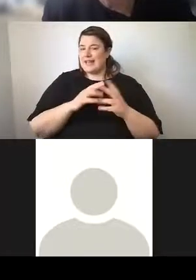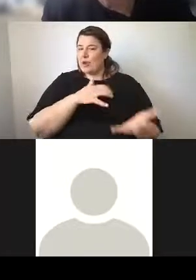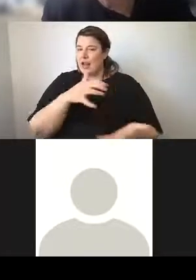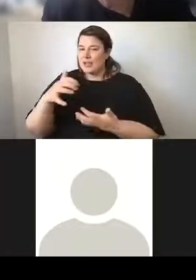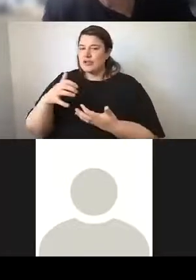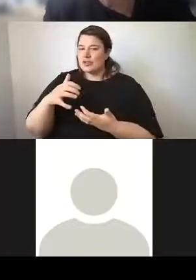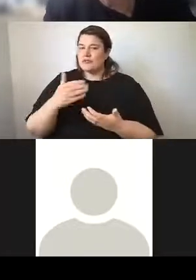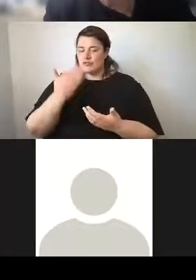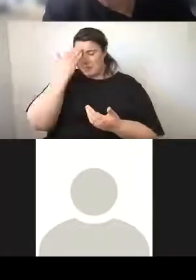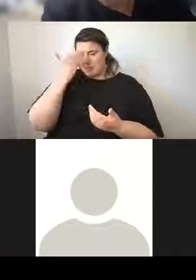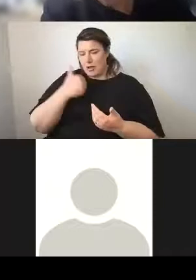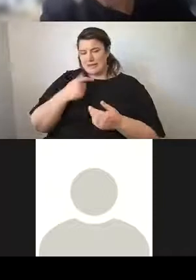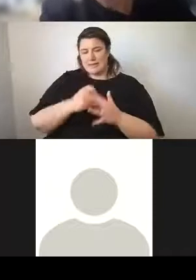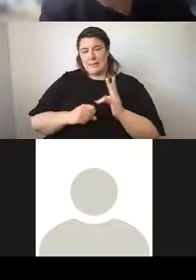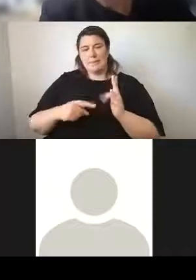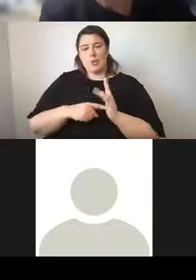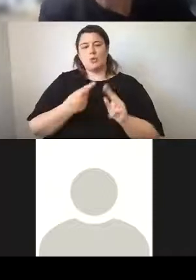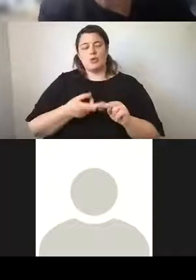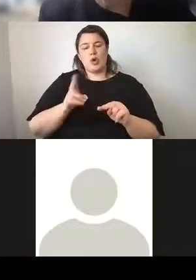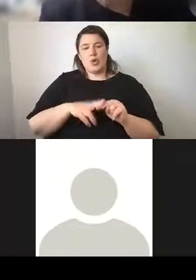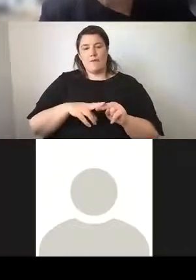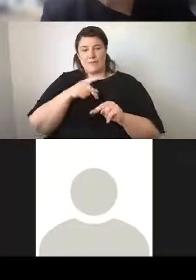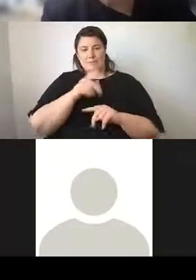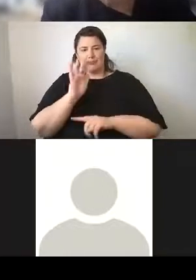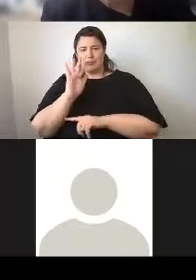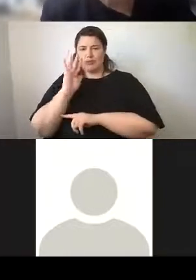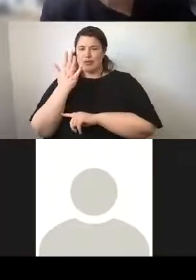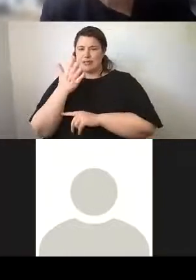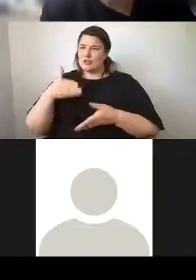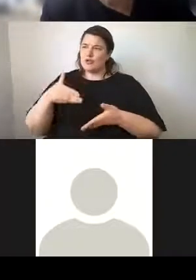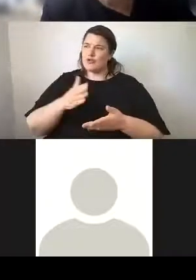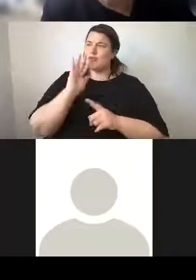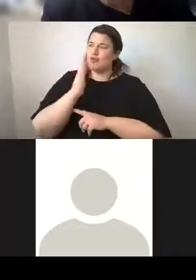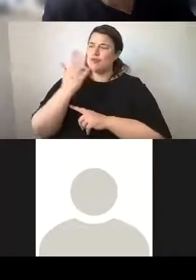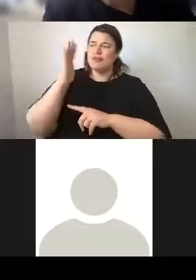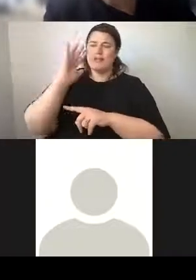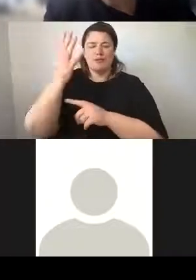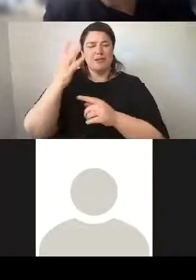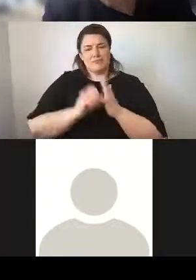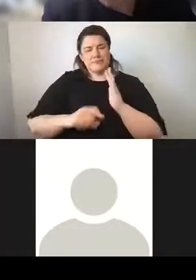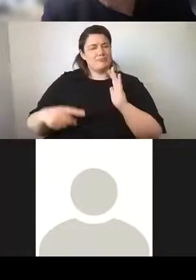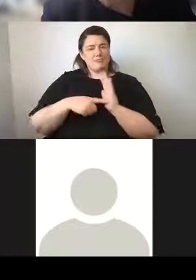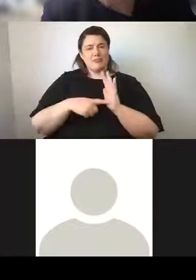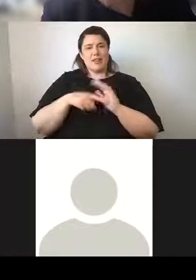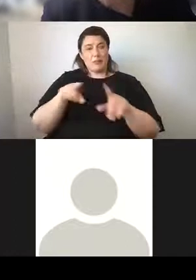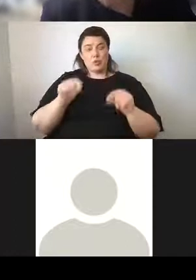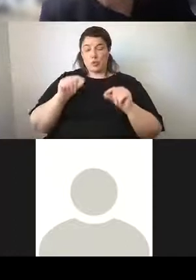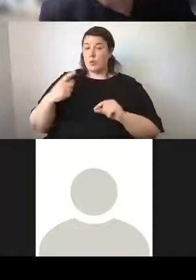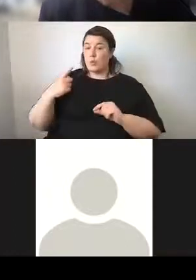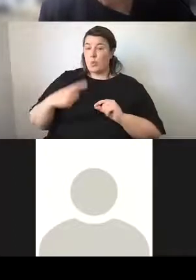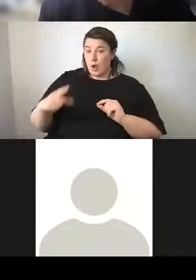remind us of the importance of these plane trees, the street trees in Sydney, they were chosen particularly because